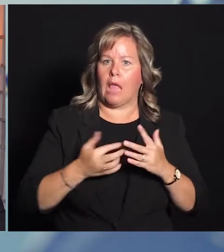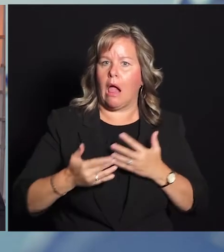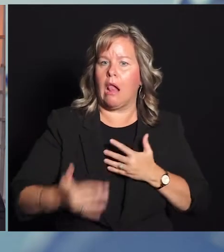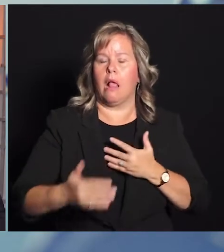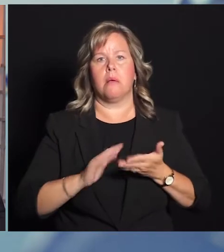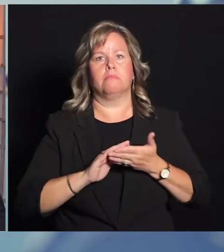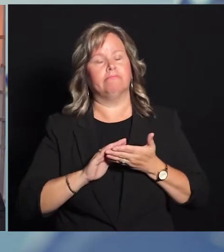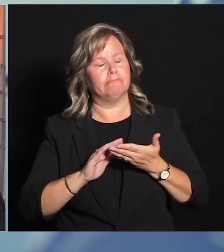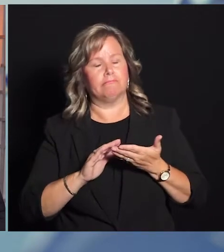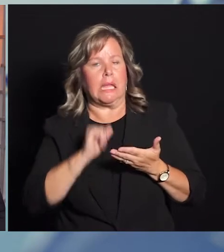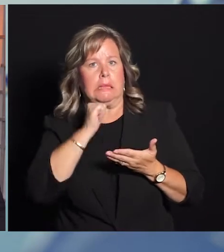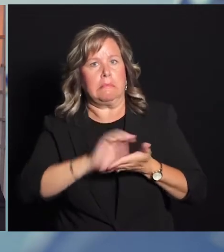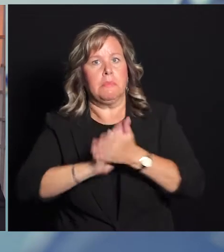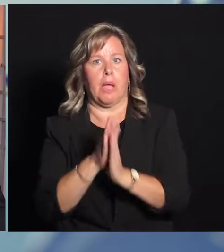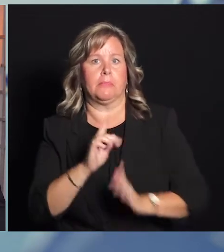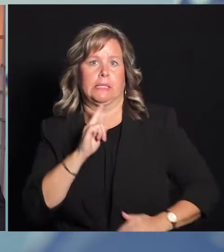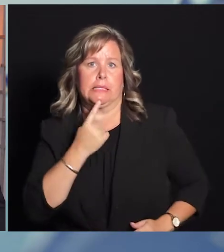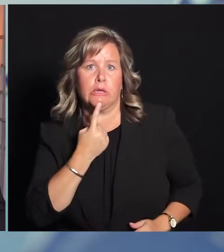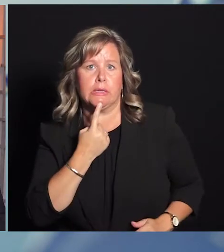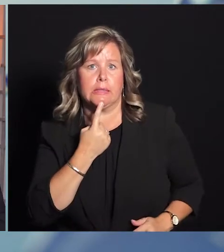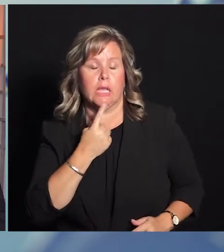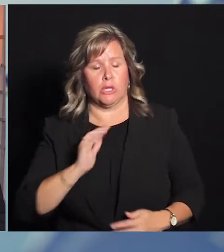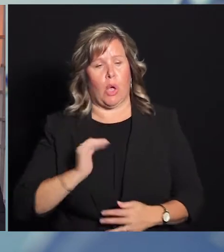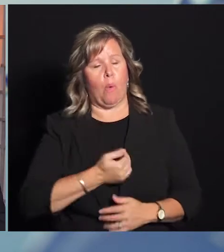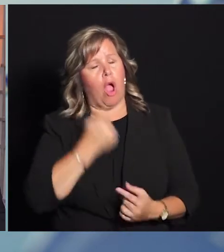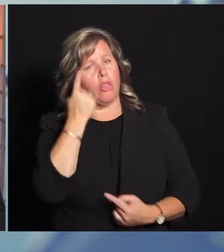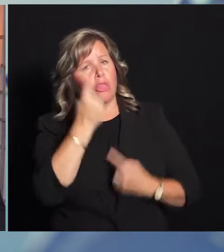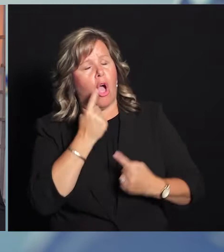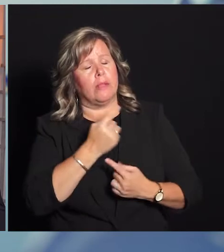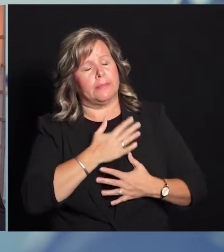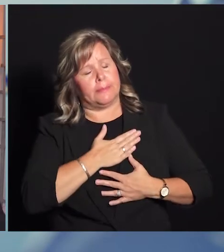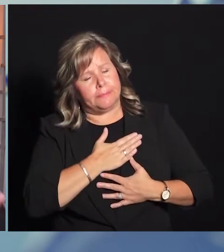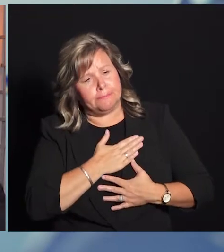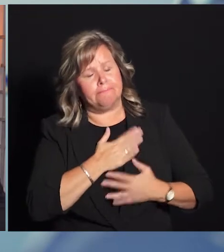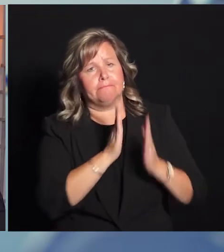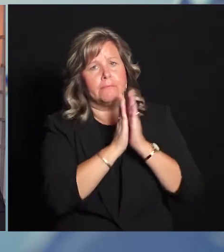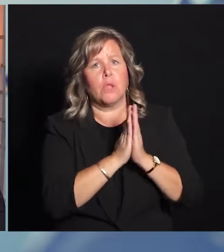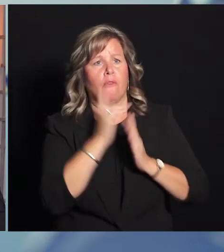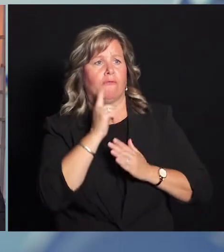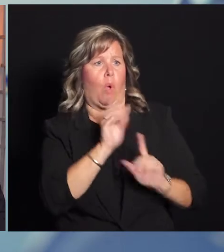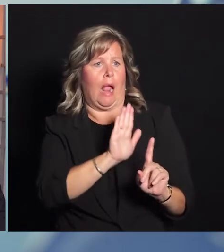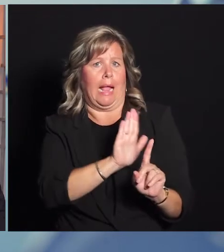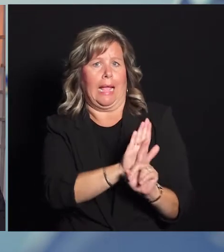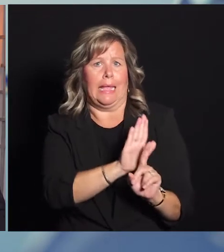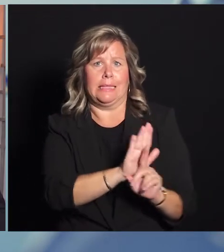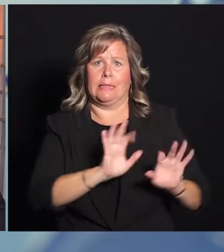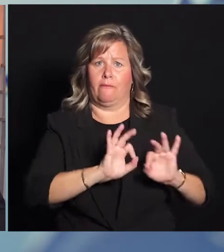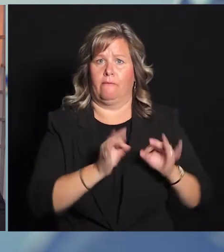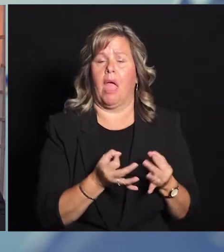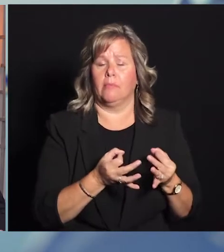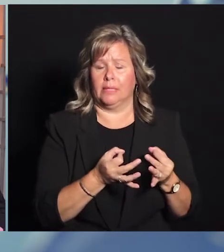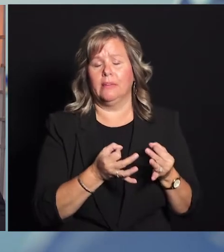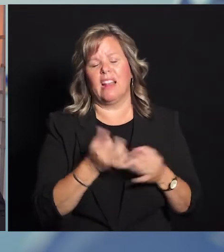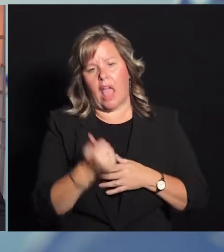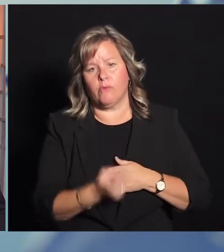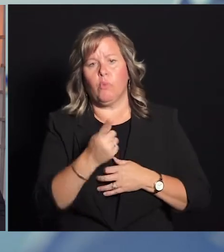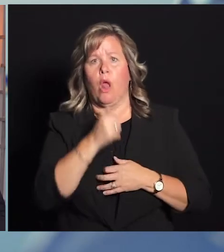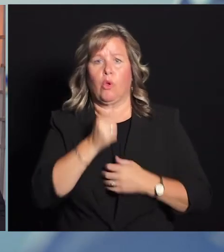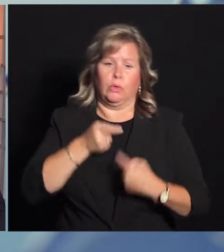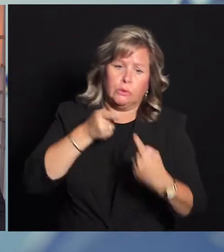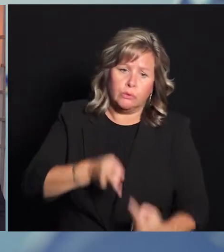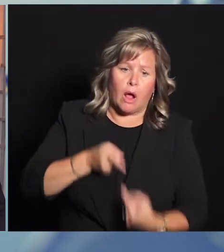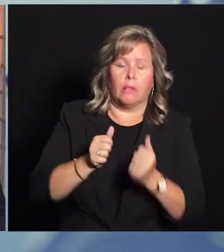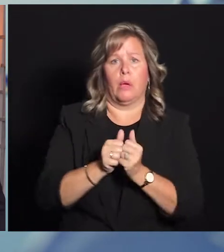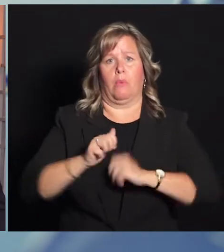very serious. So again, our thoughts go out to his family as well and to everyone who is struggling with